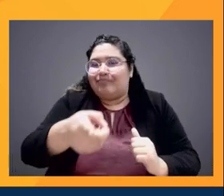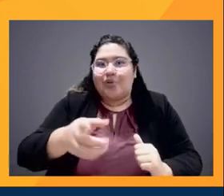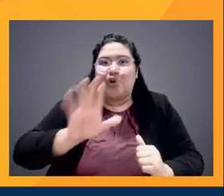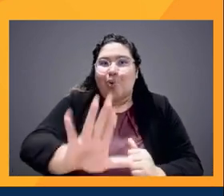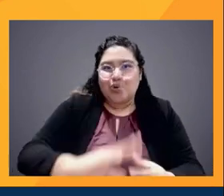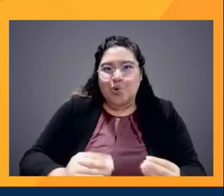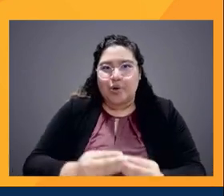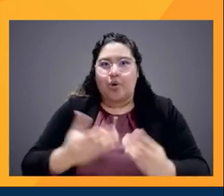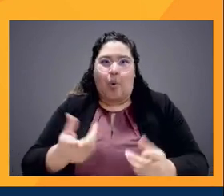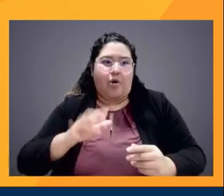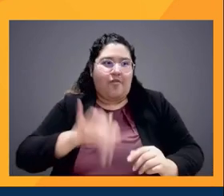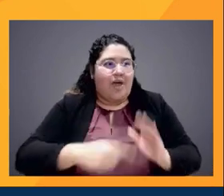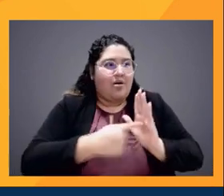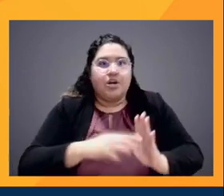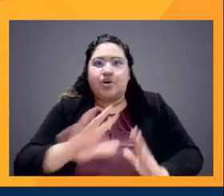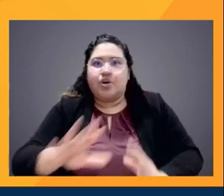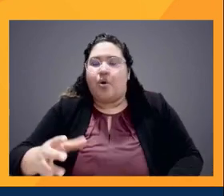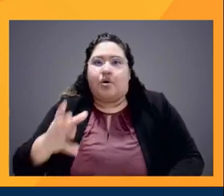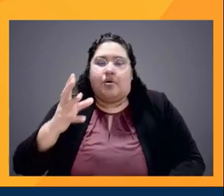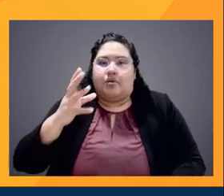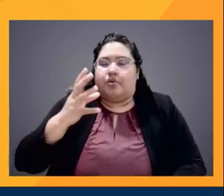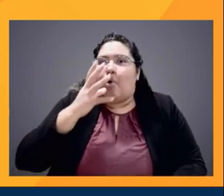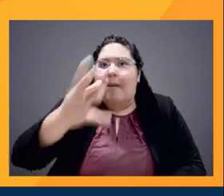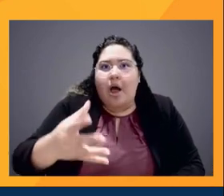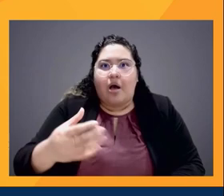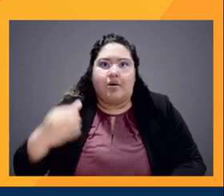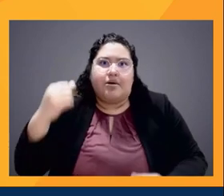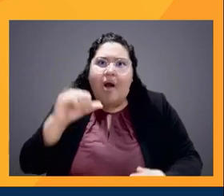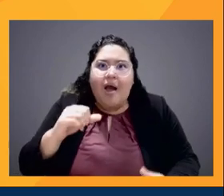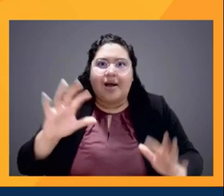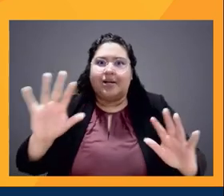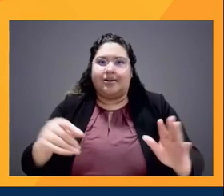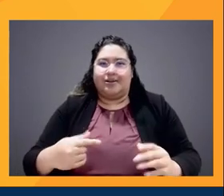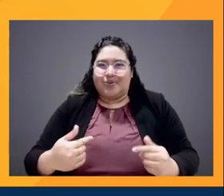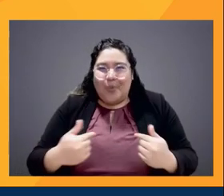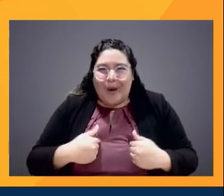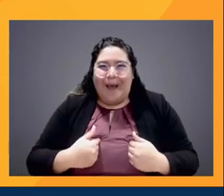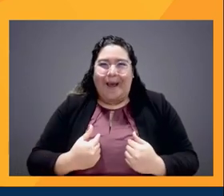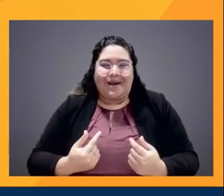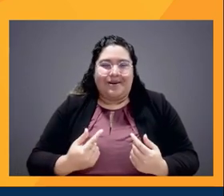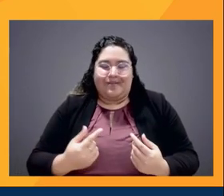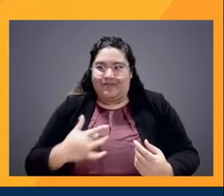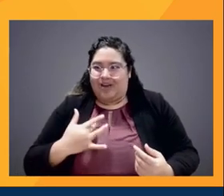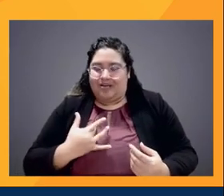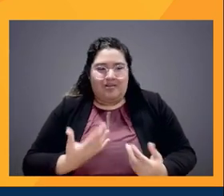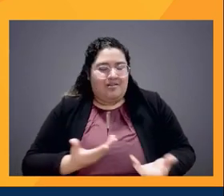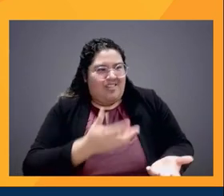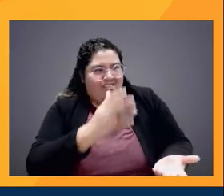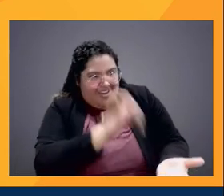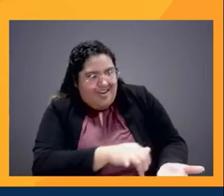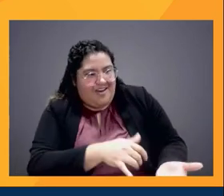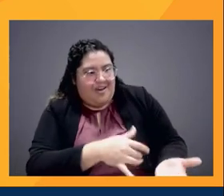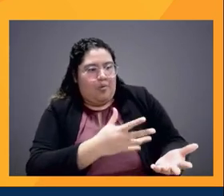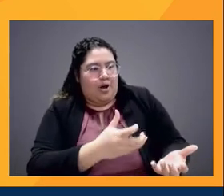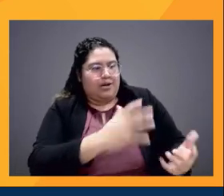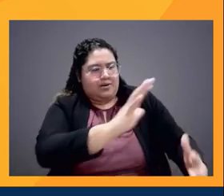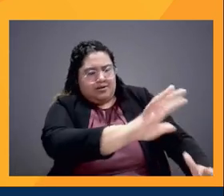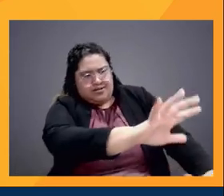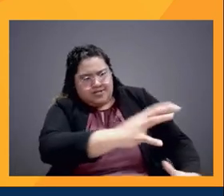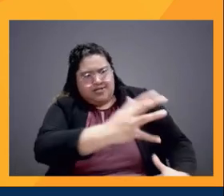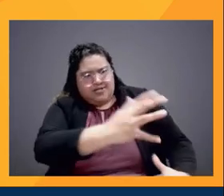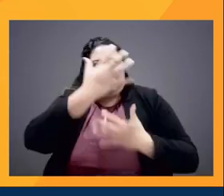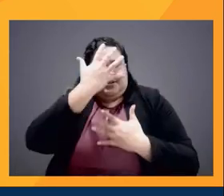And, and that's what I'm passionate about. And I always try to look for that, how to be vulnerable, strong